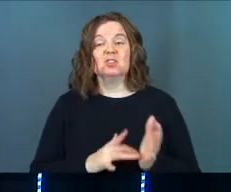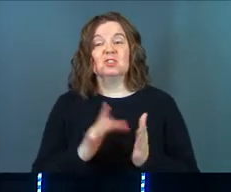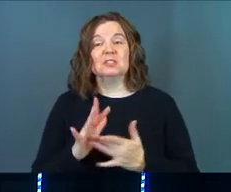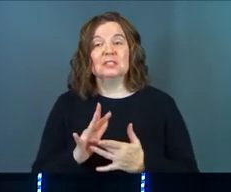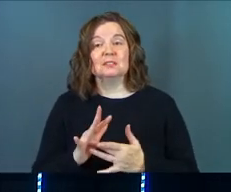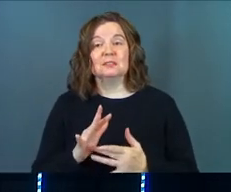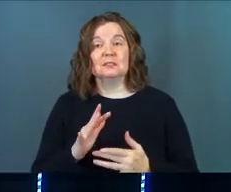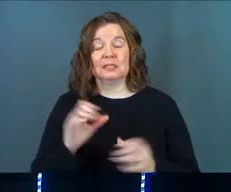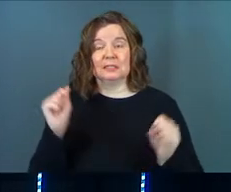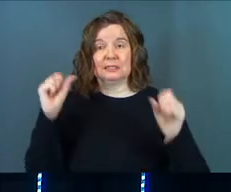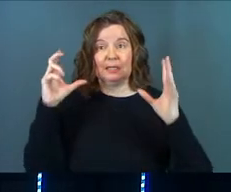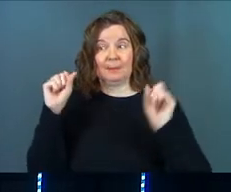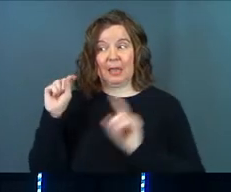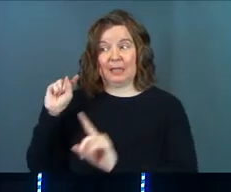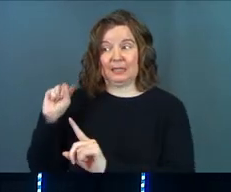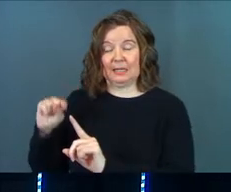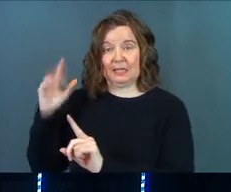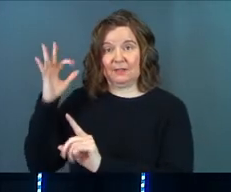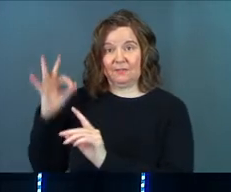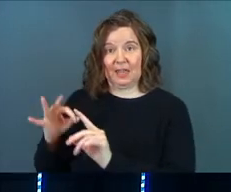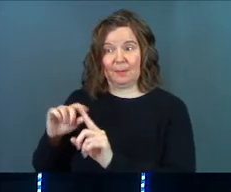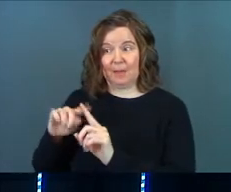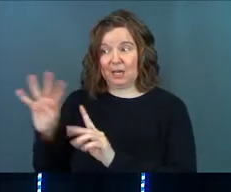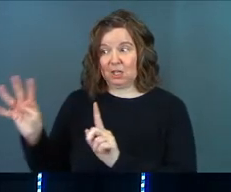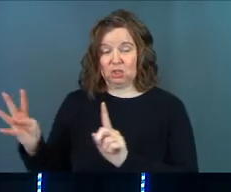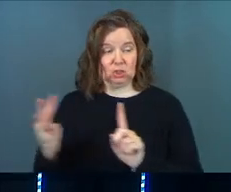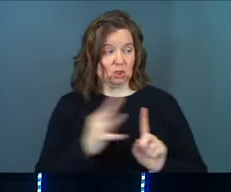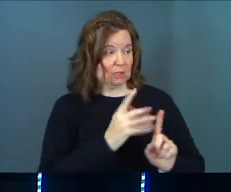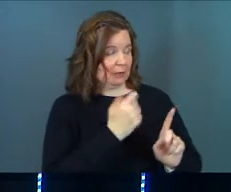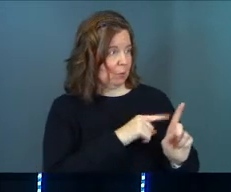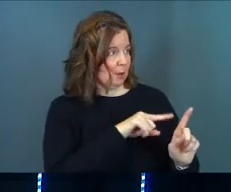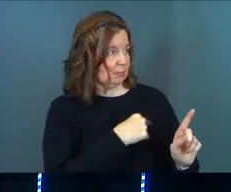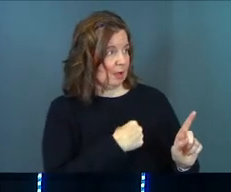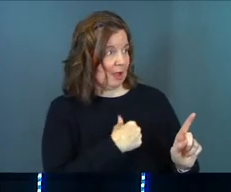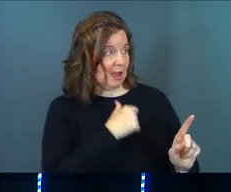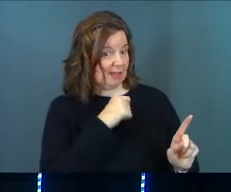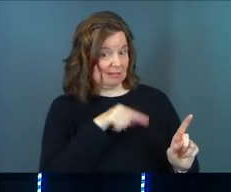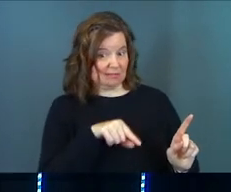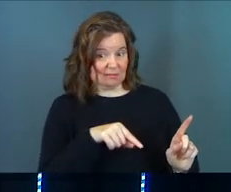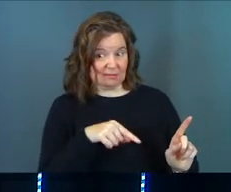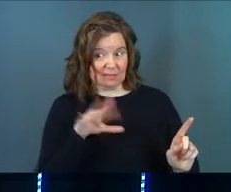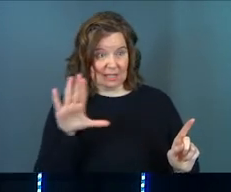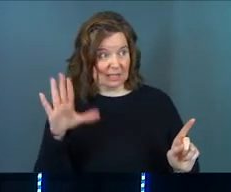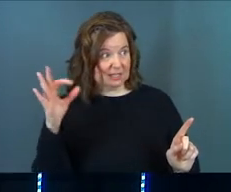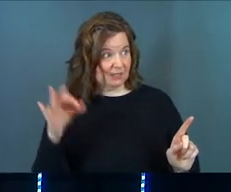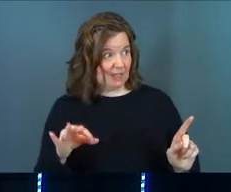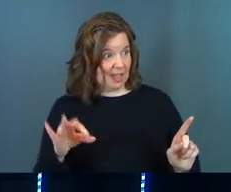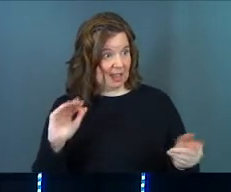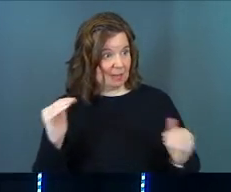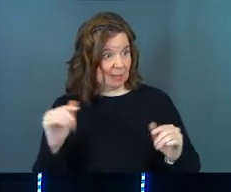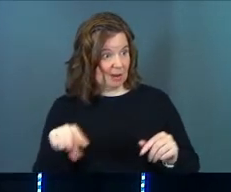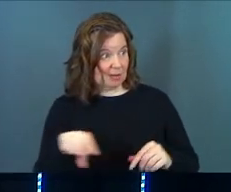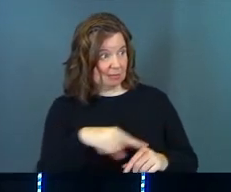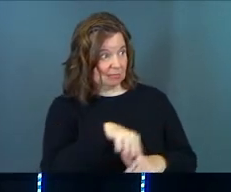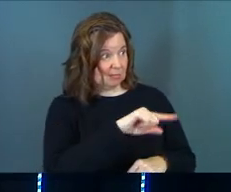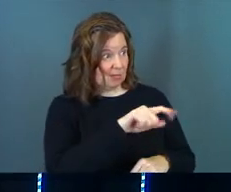Jesus not only is amazed at his faith, but he turns to everybody around and says, I've not found such great faith in all Israel. And here's the